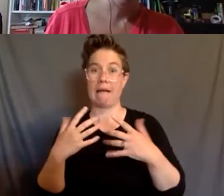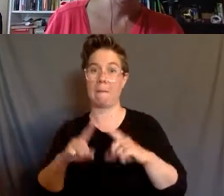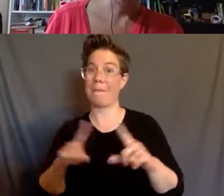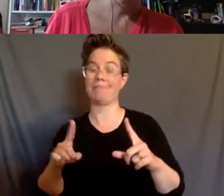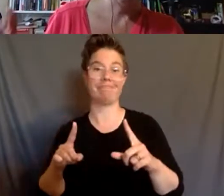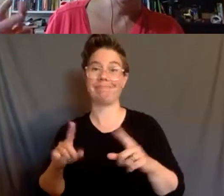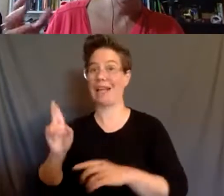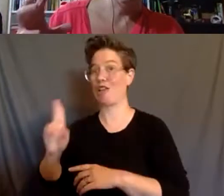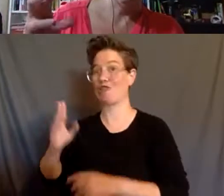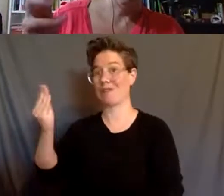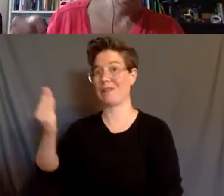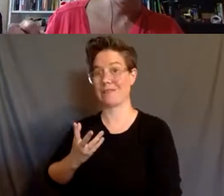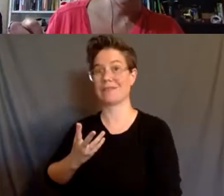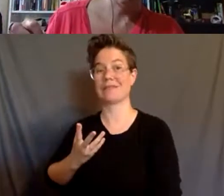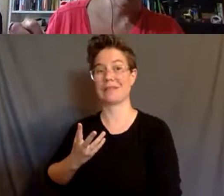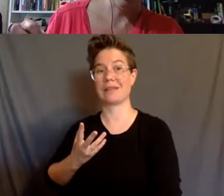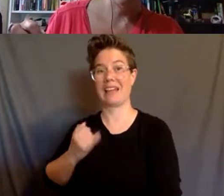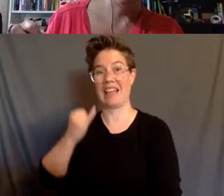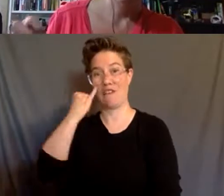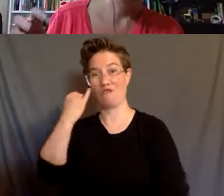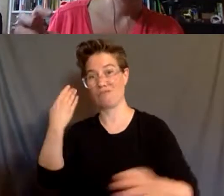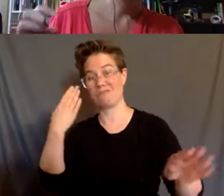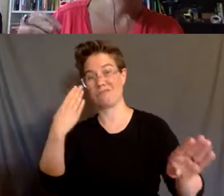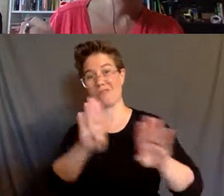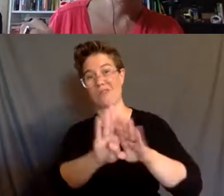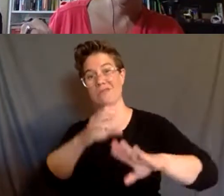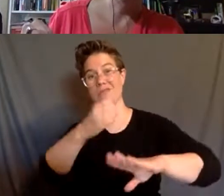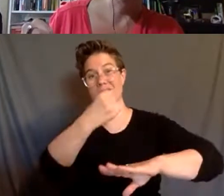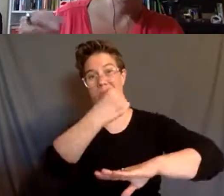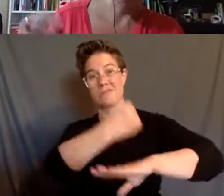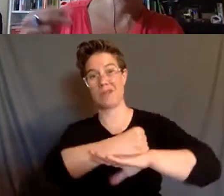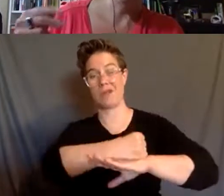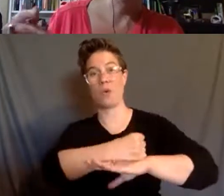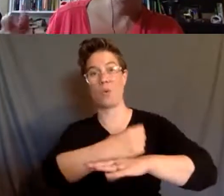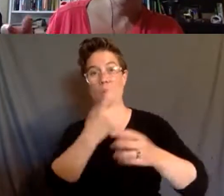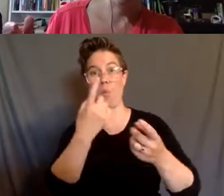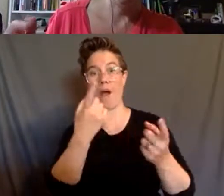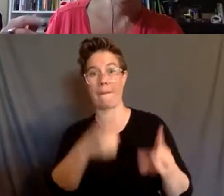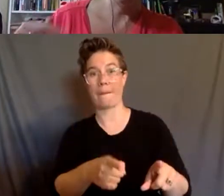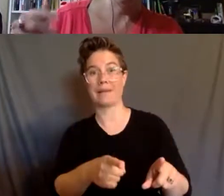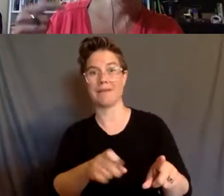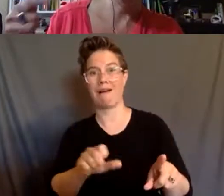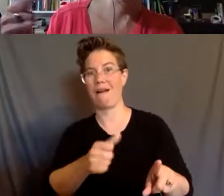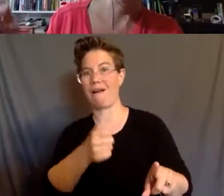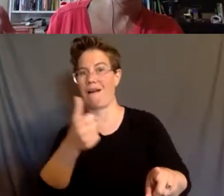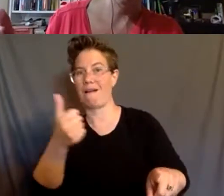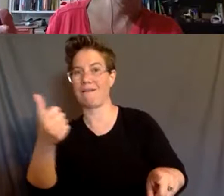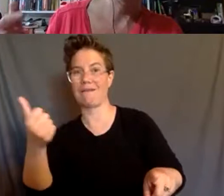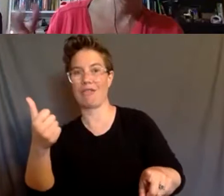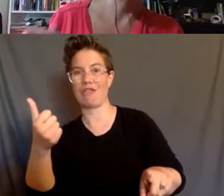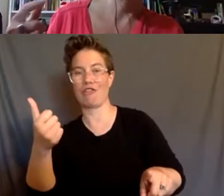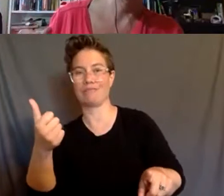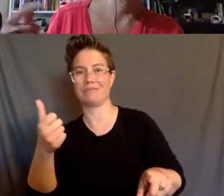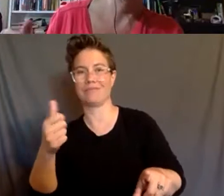is once we close something down, a lot of the times another entity comes that was supposed to be an alternative,